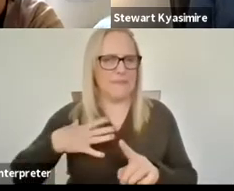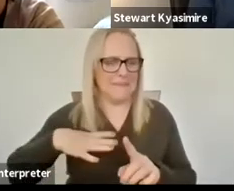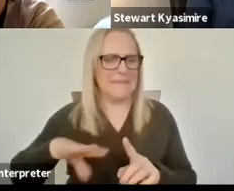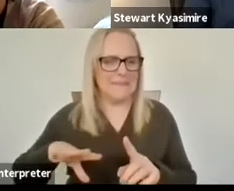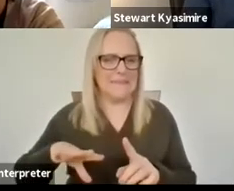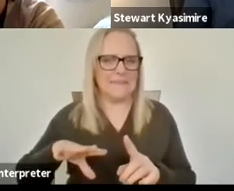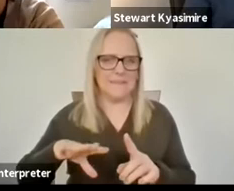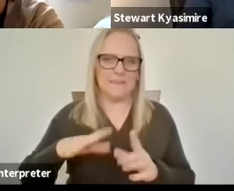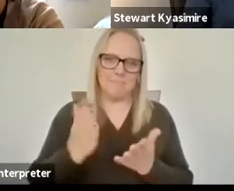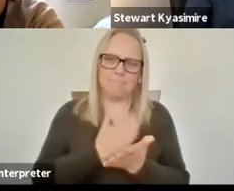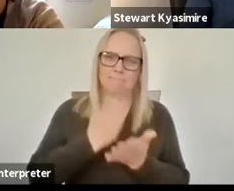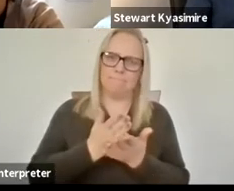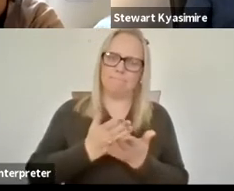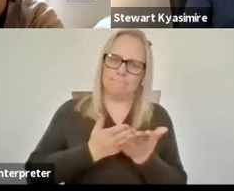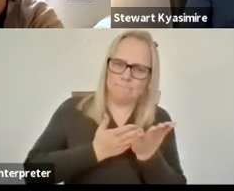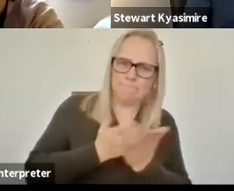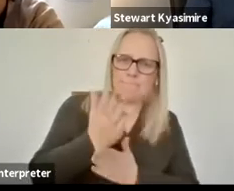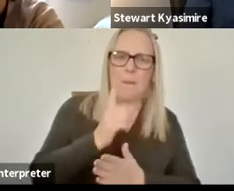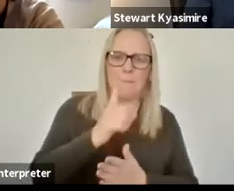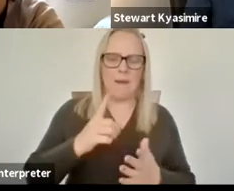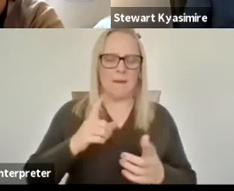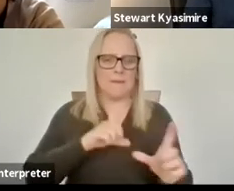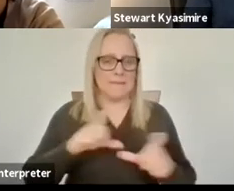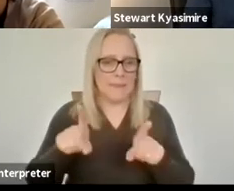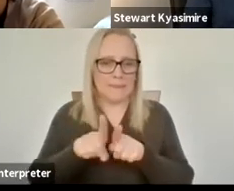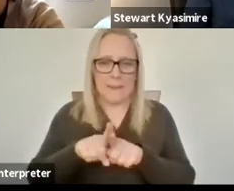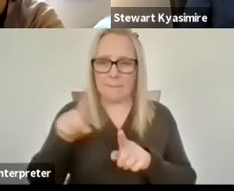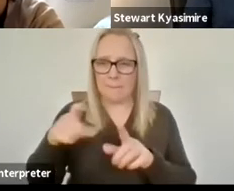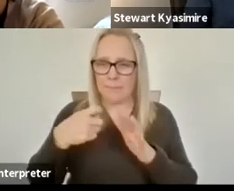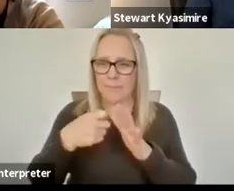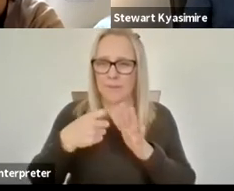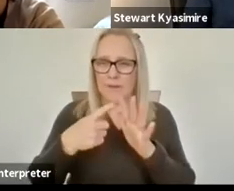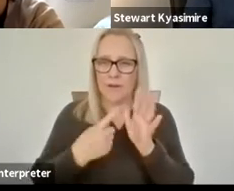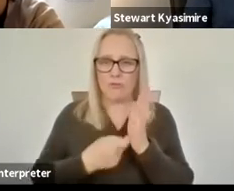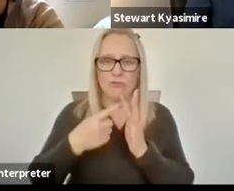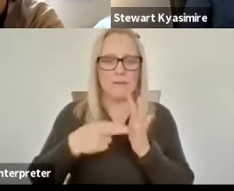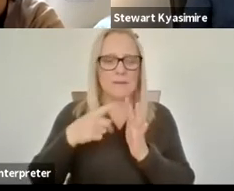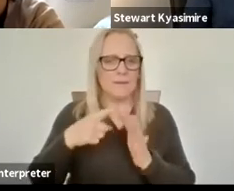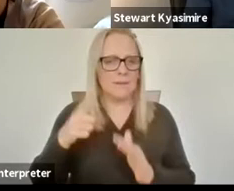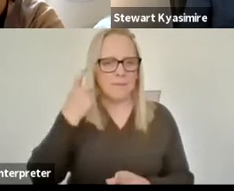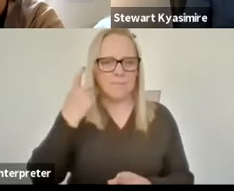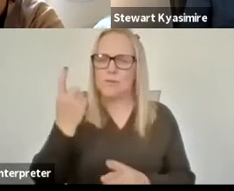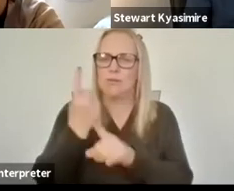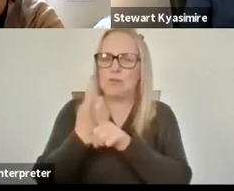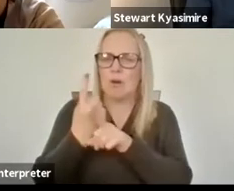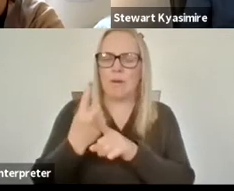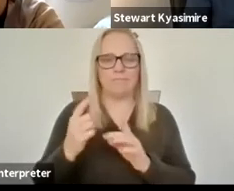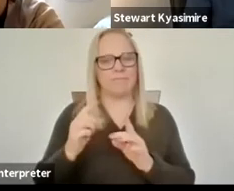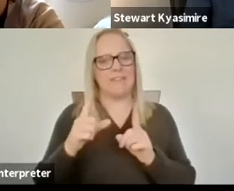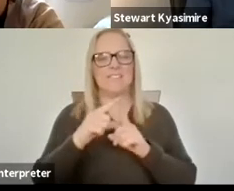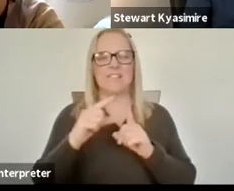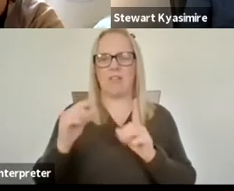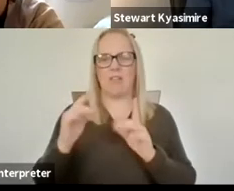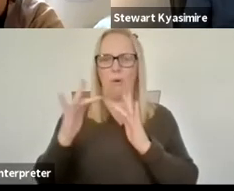also interested in in what corinne says that we mustn't kind of assume that the the the digital or the online or whatever you know we want we want to call it it's probably the online um